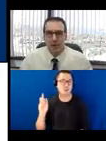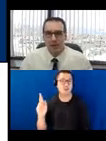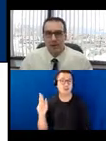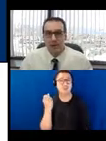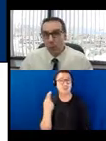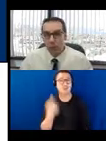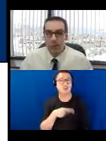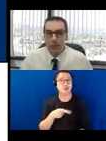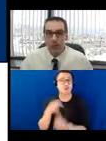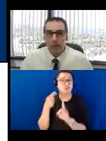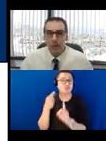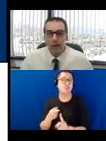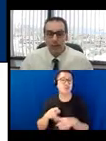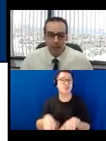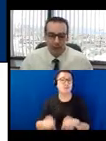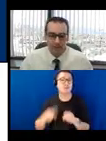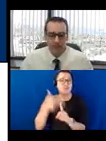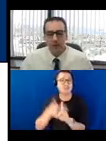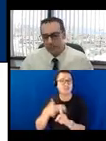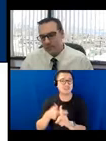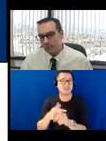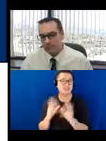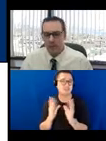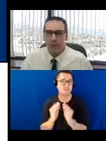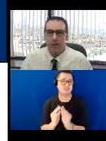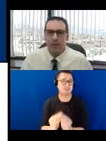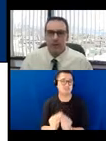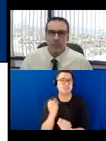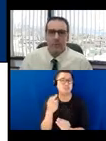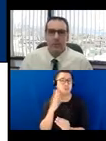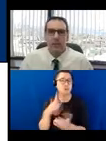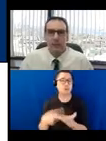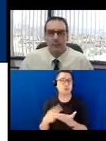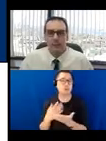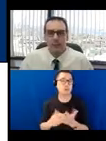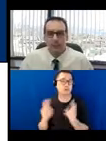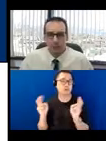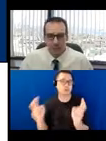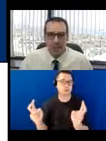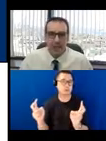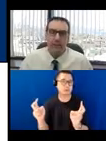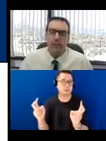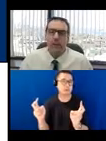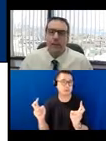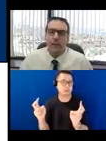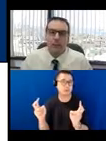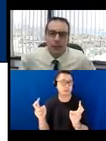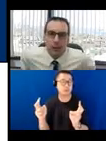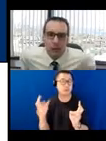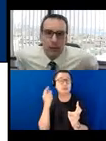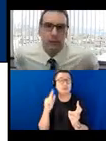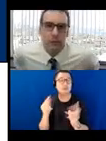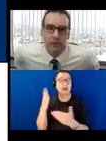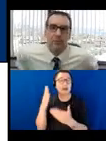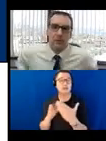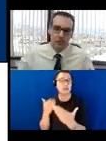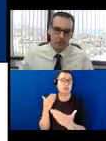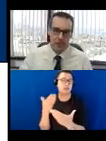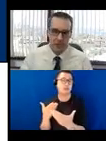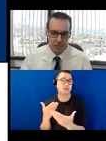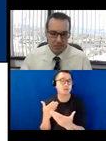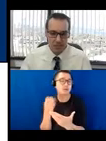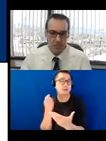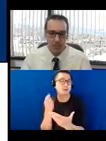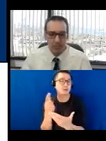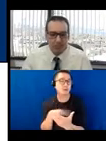trainings every quarter and we have some topics that we'll talk about as we towards the end that we are looking for some further